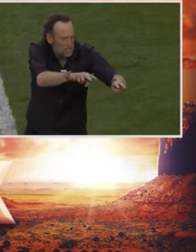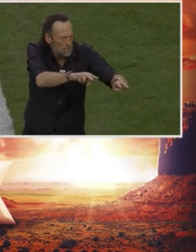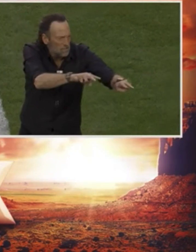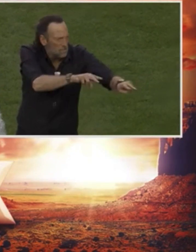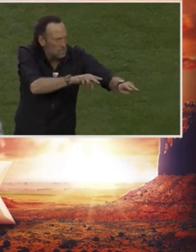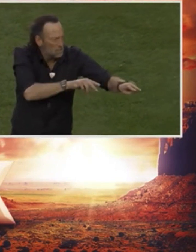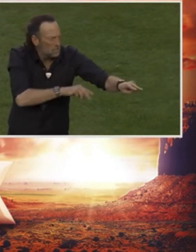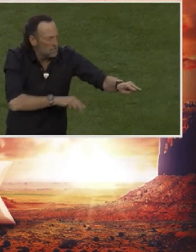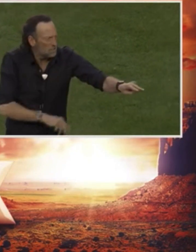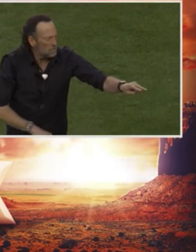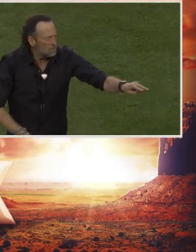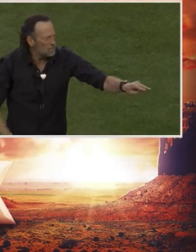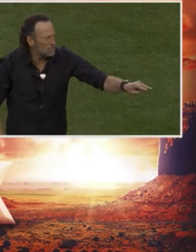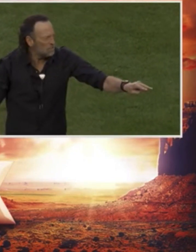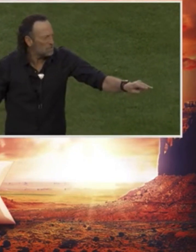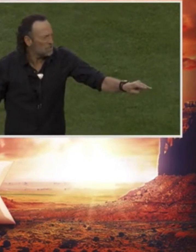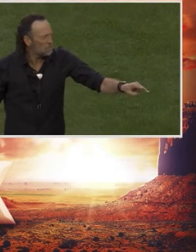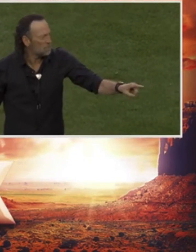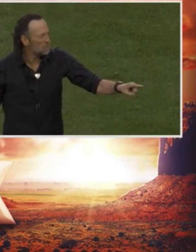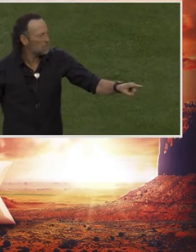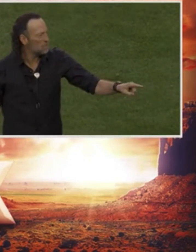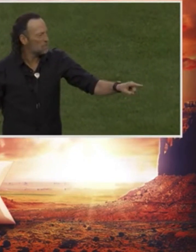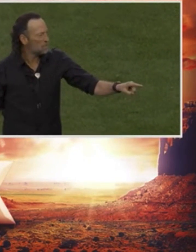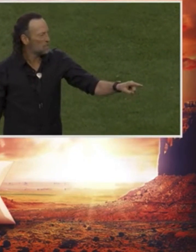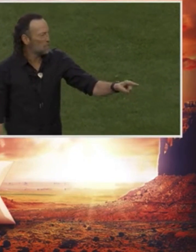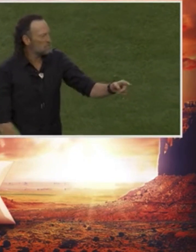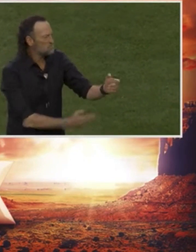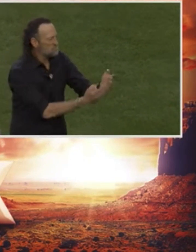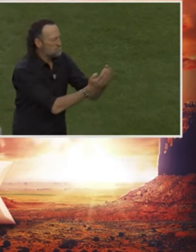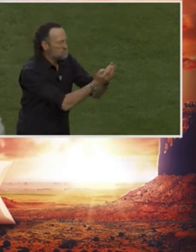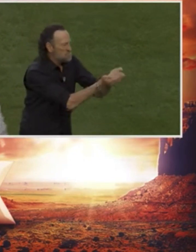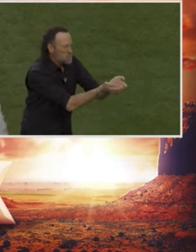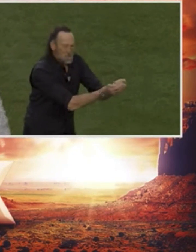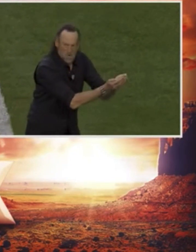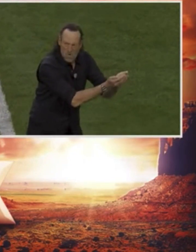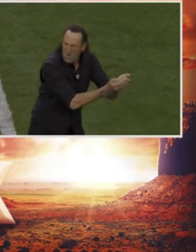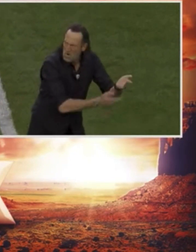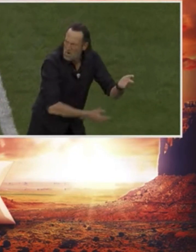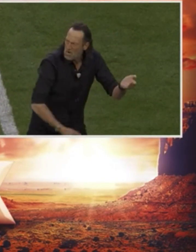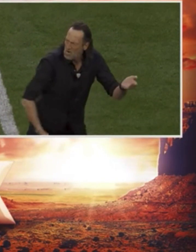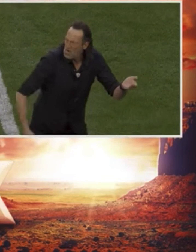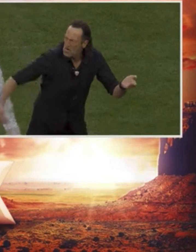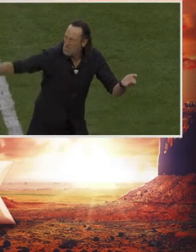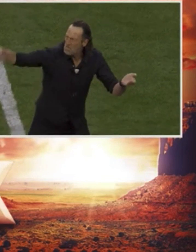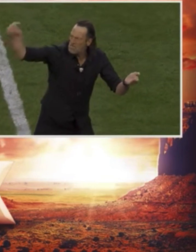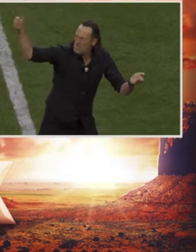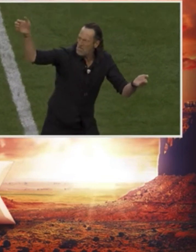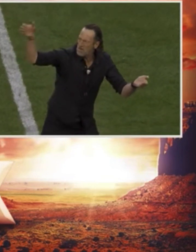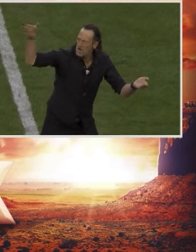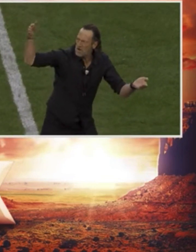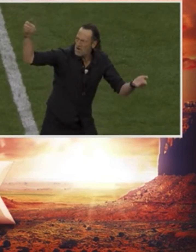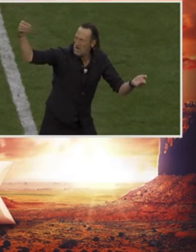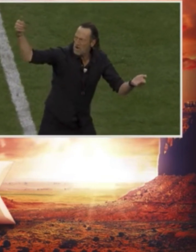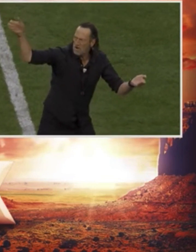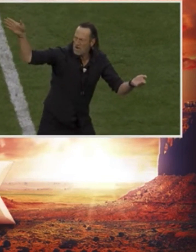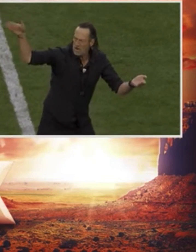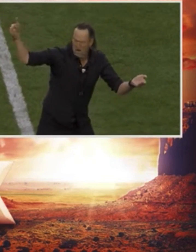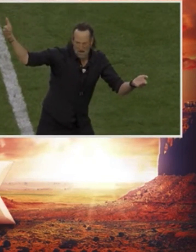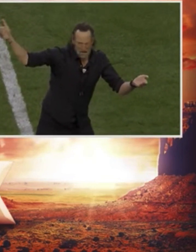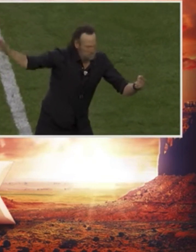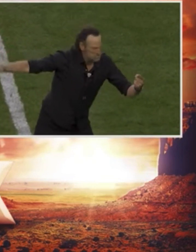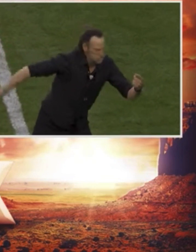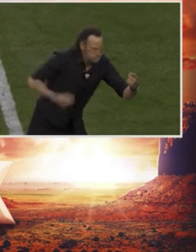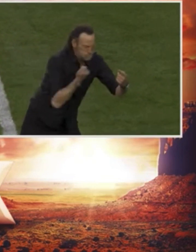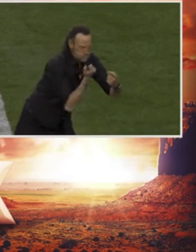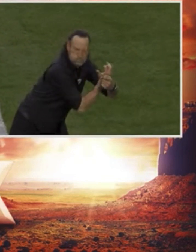was for gallantly streaming. And the